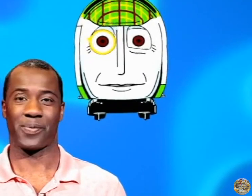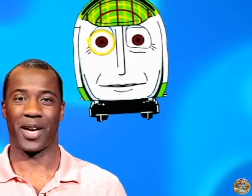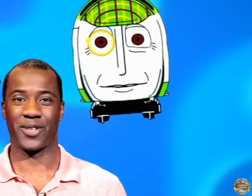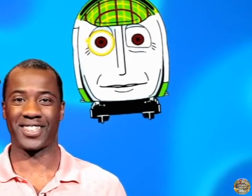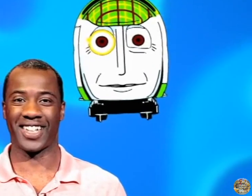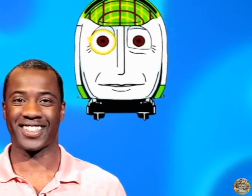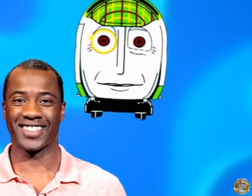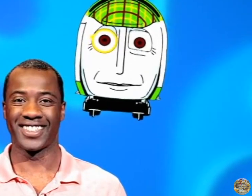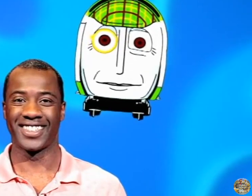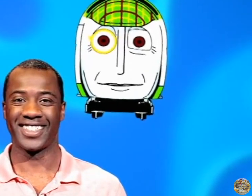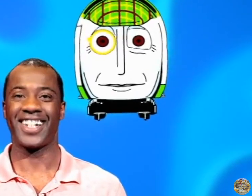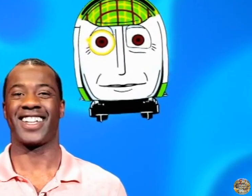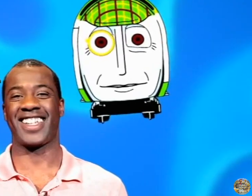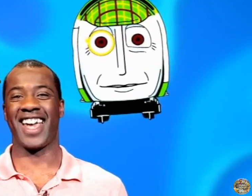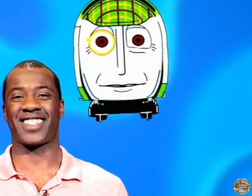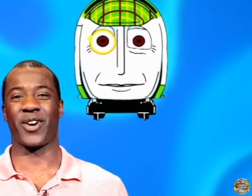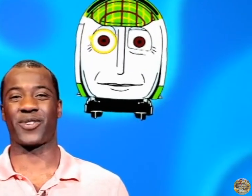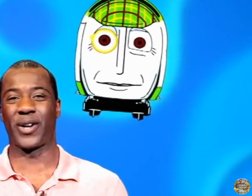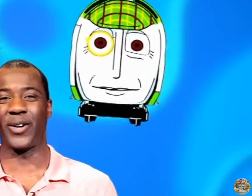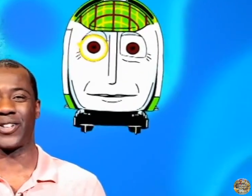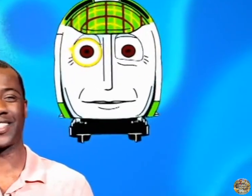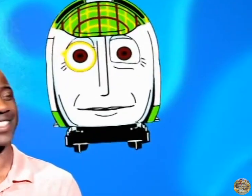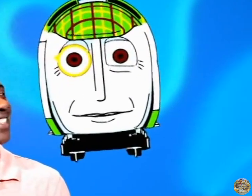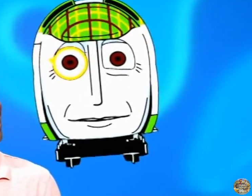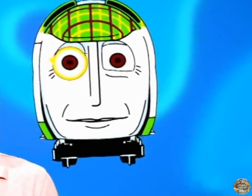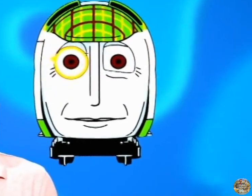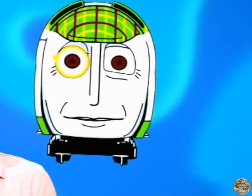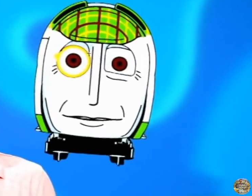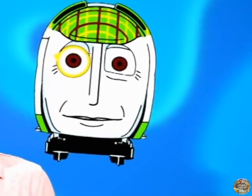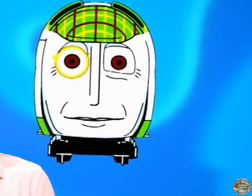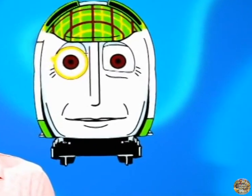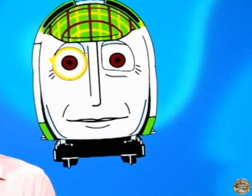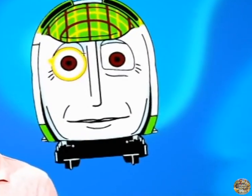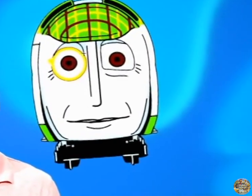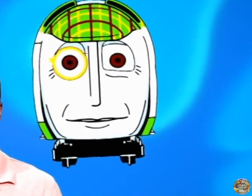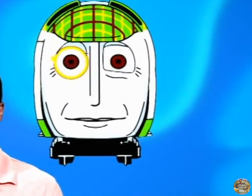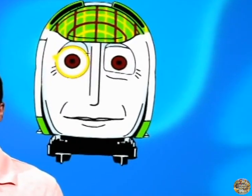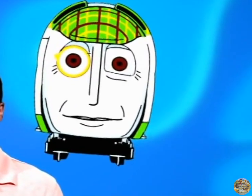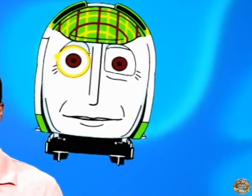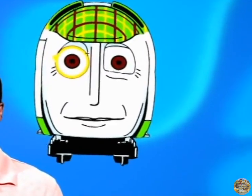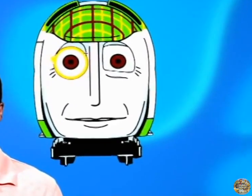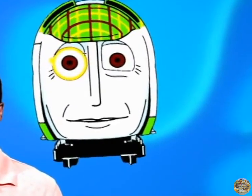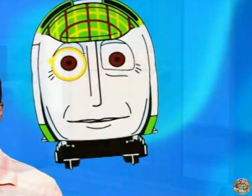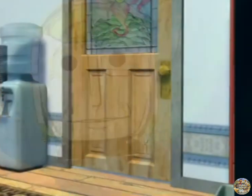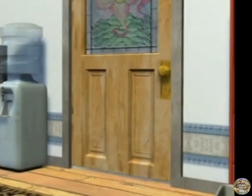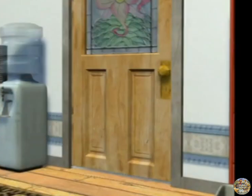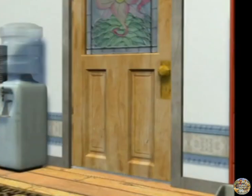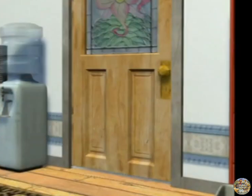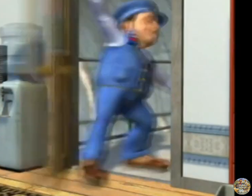Have you guessed yet? Yes, of course! It's Bakerloo from Underground Ernie.